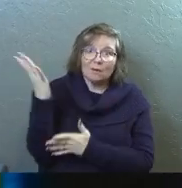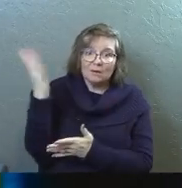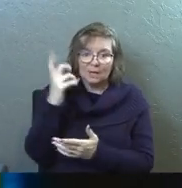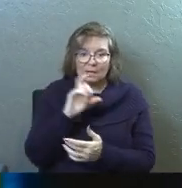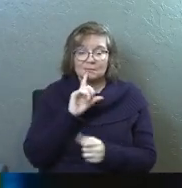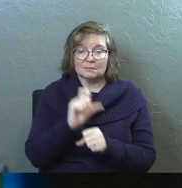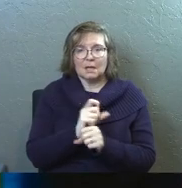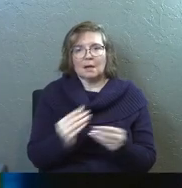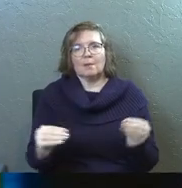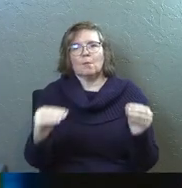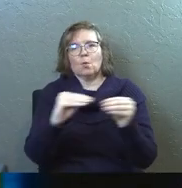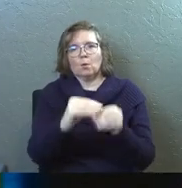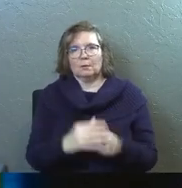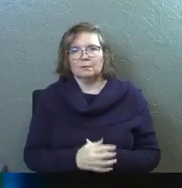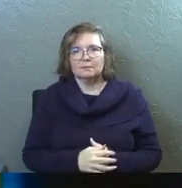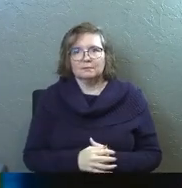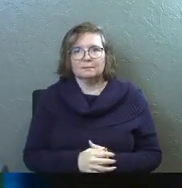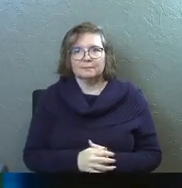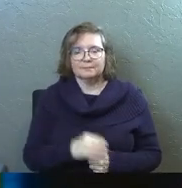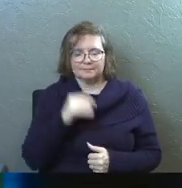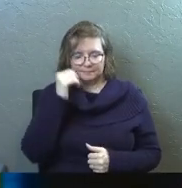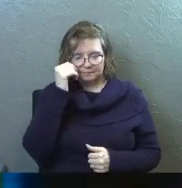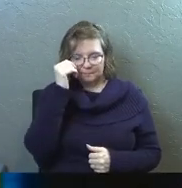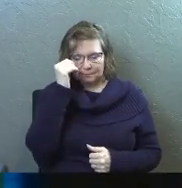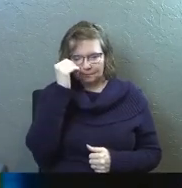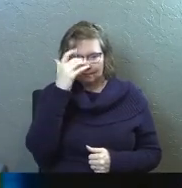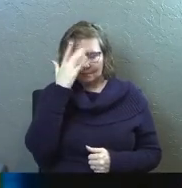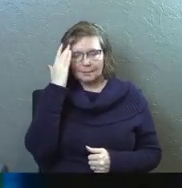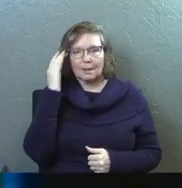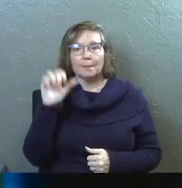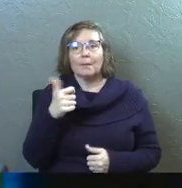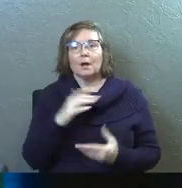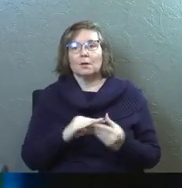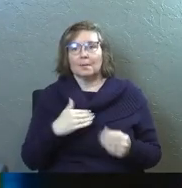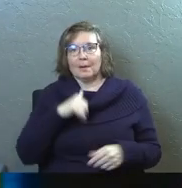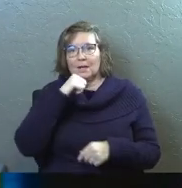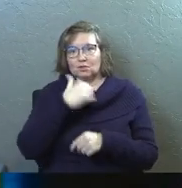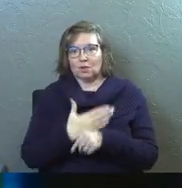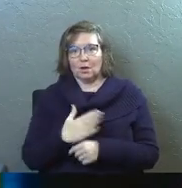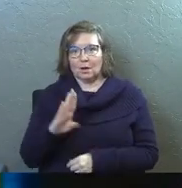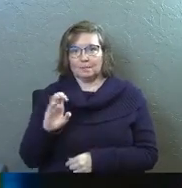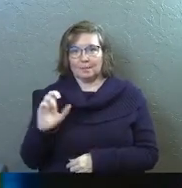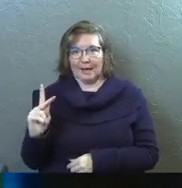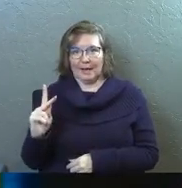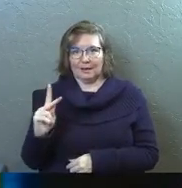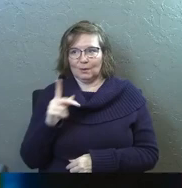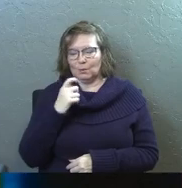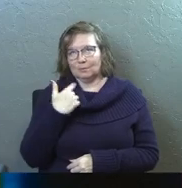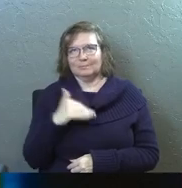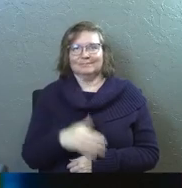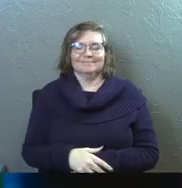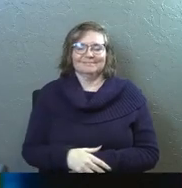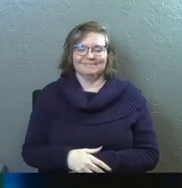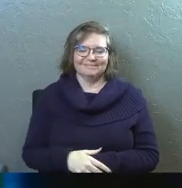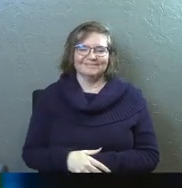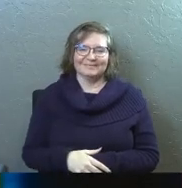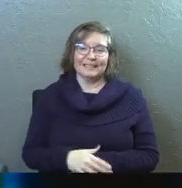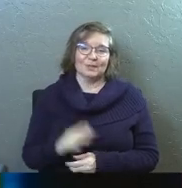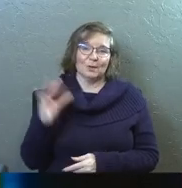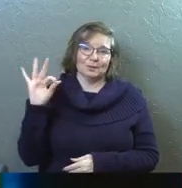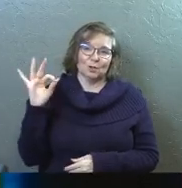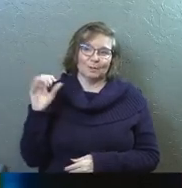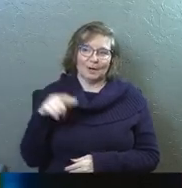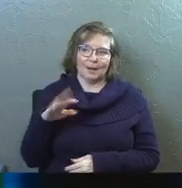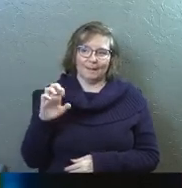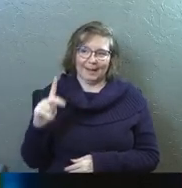Because there is so much more. My other story is that, so my daughter, Beck, who's just, man, there should be a whole